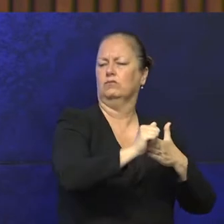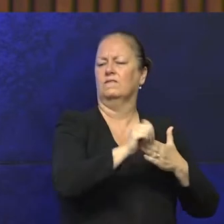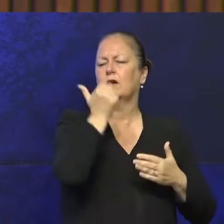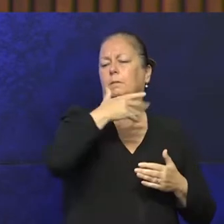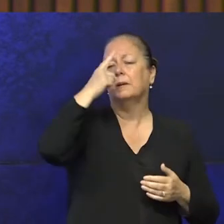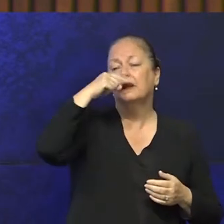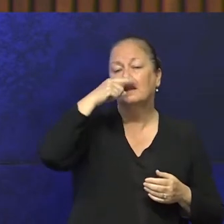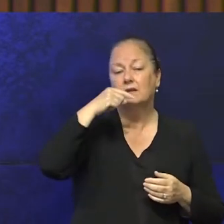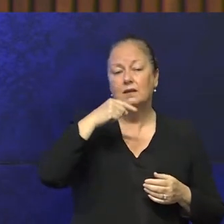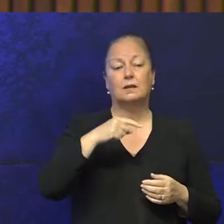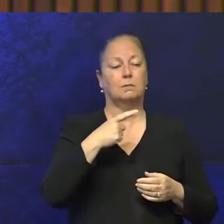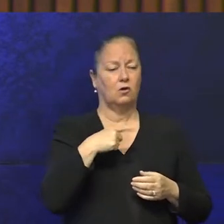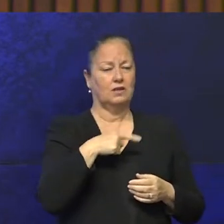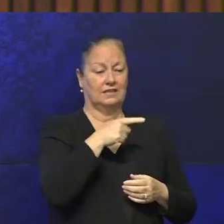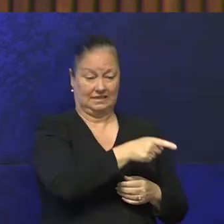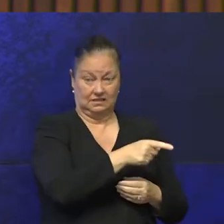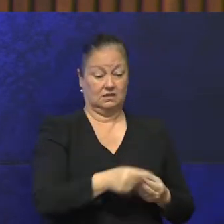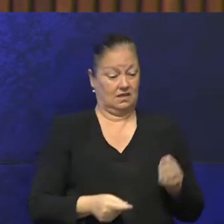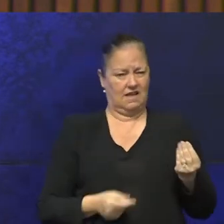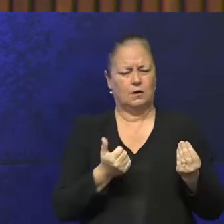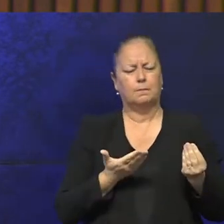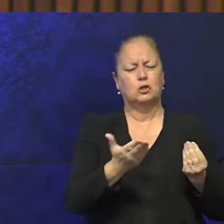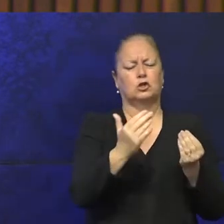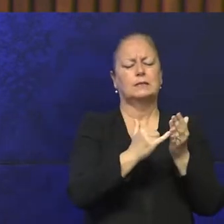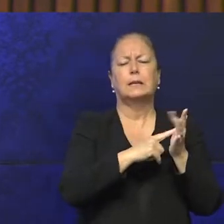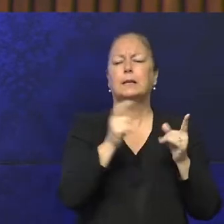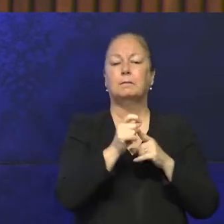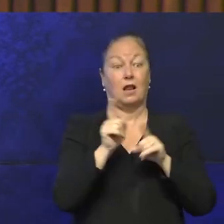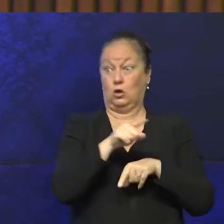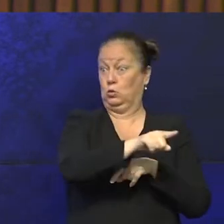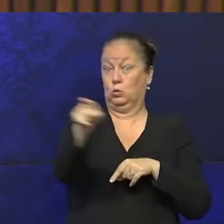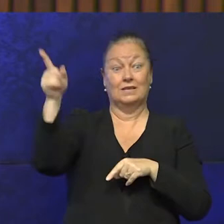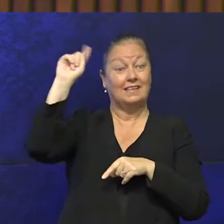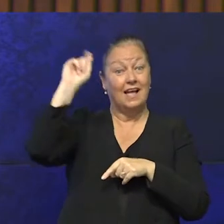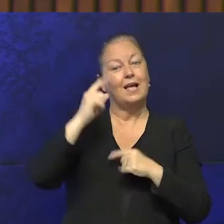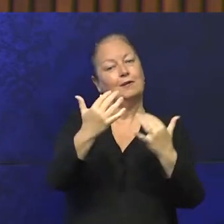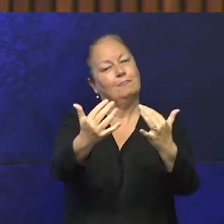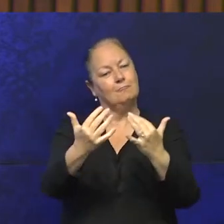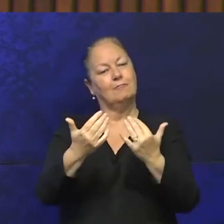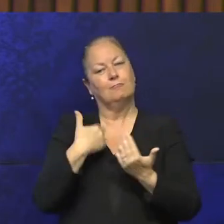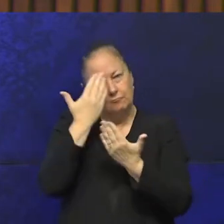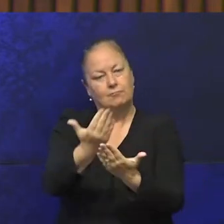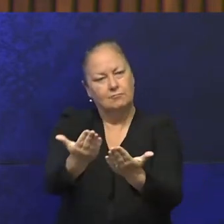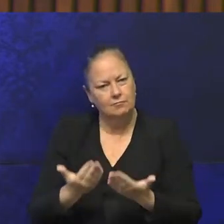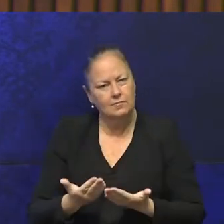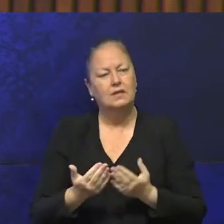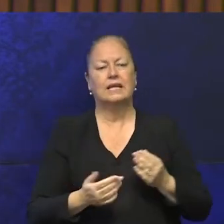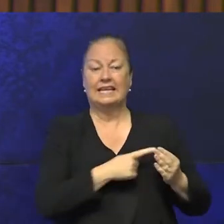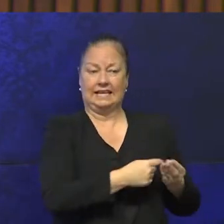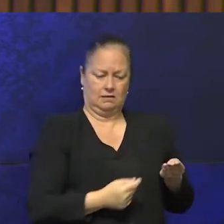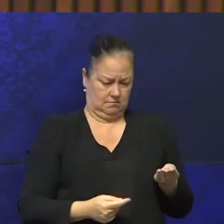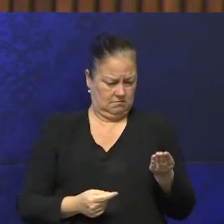he had to get a permission slip to walk in and the same as what you're doing today is trying to get better rights for